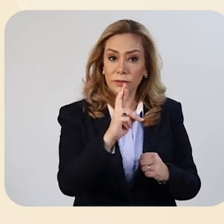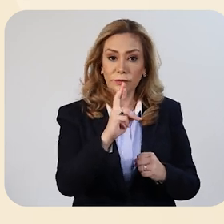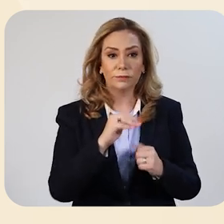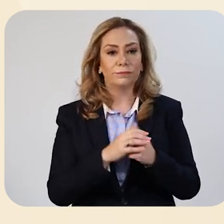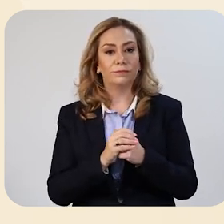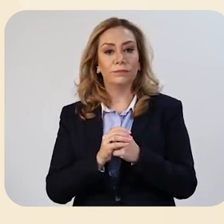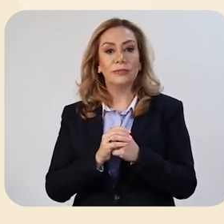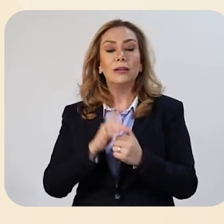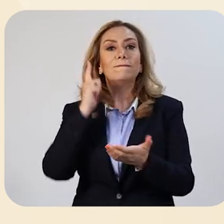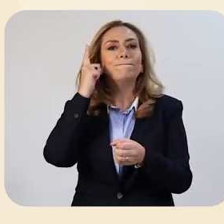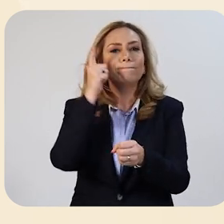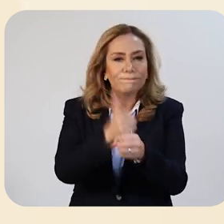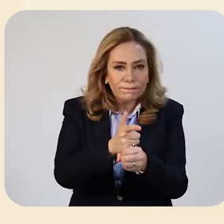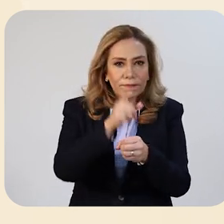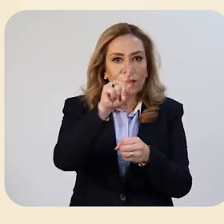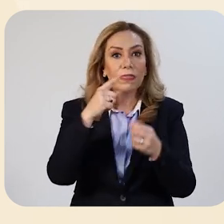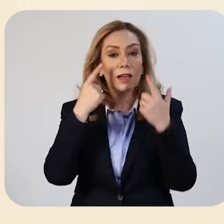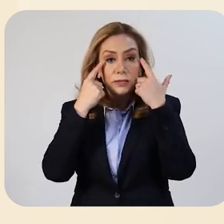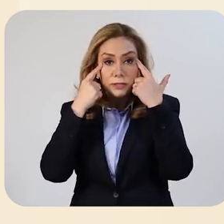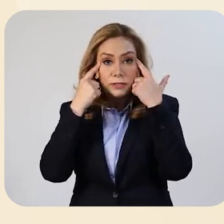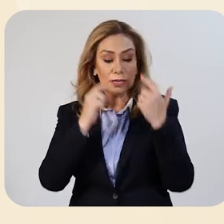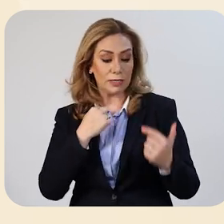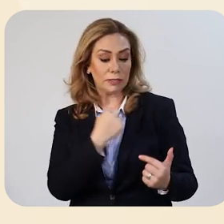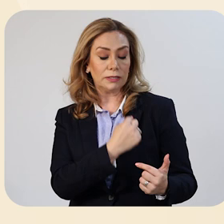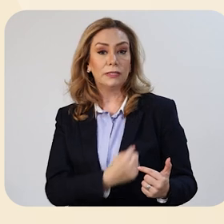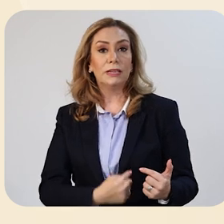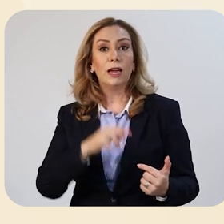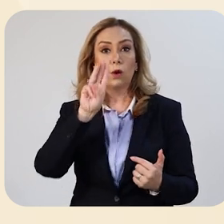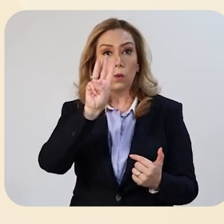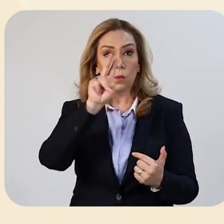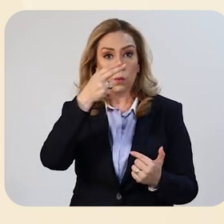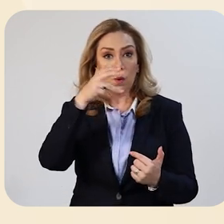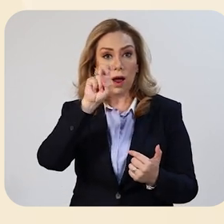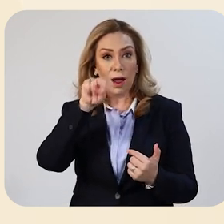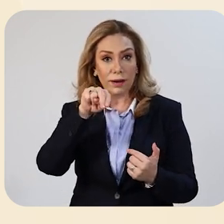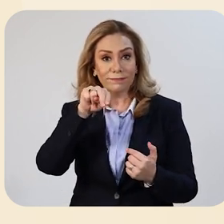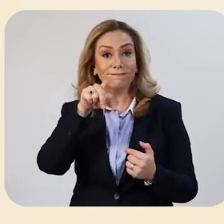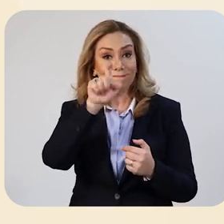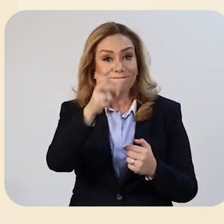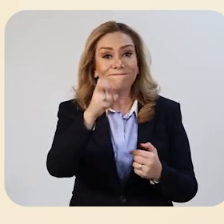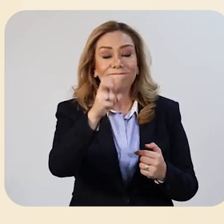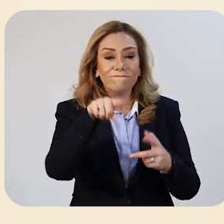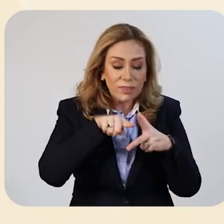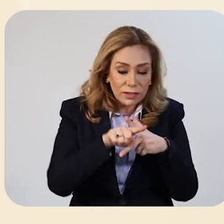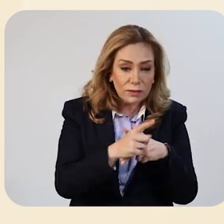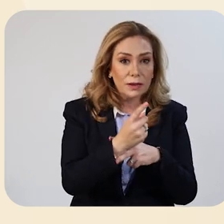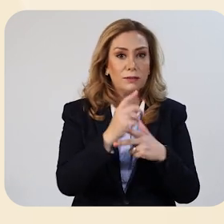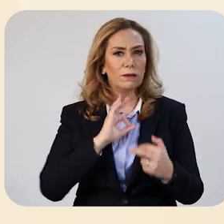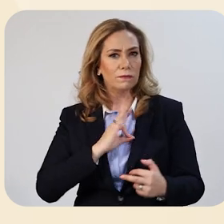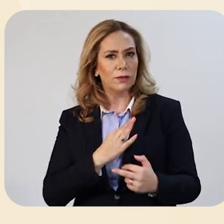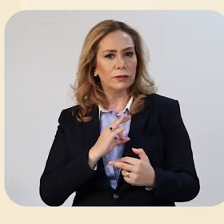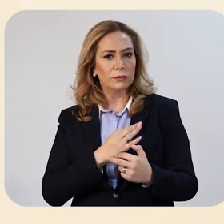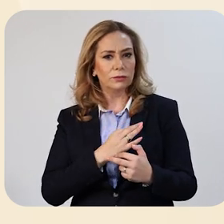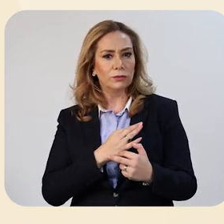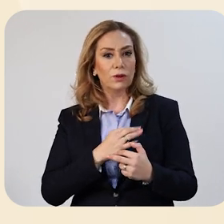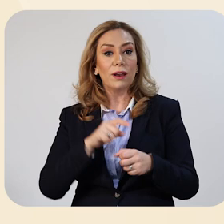It was first detected in the Chinese city of Wuhan. Ways of transmission of the infection Until